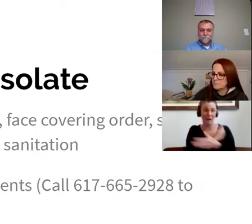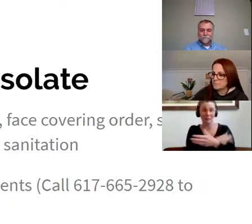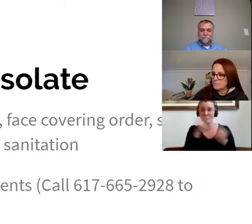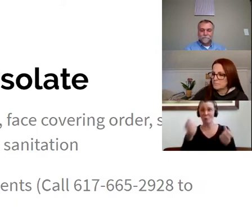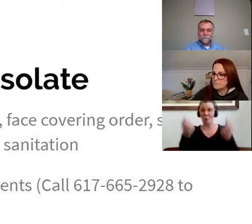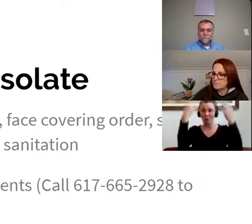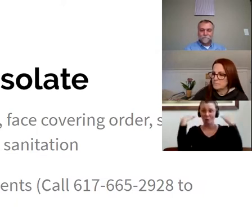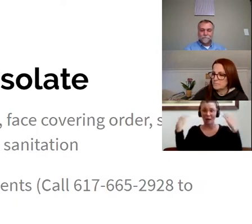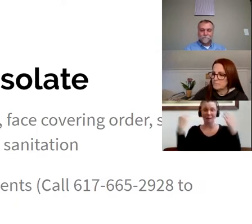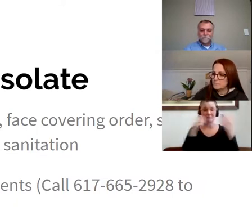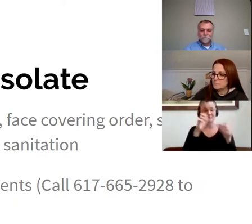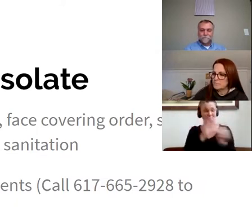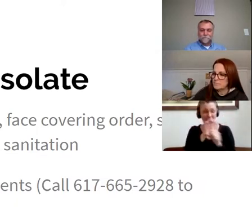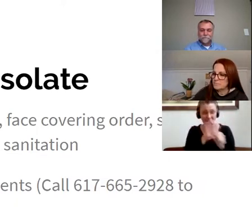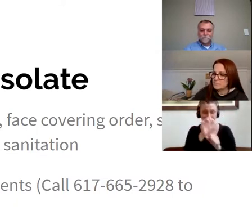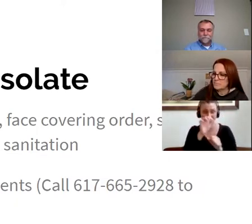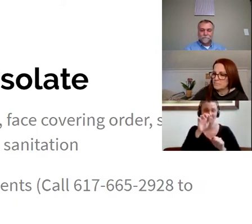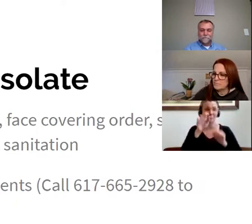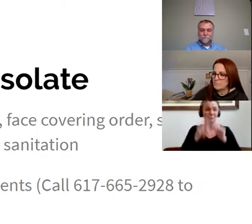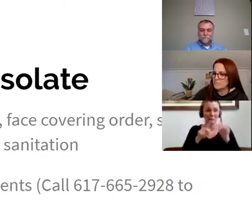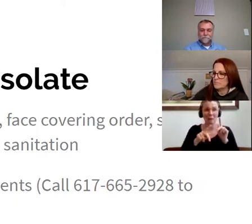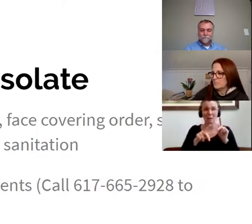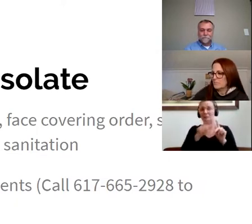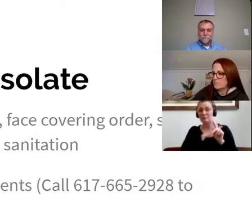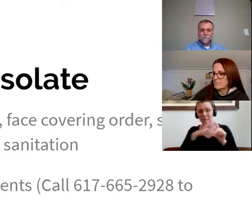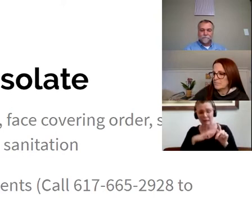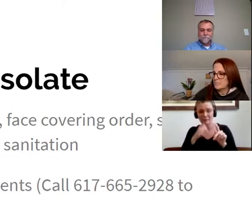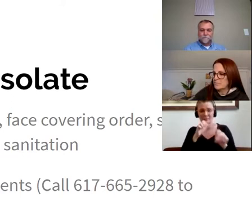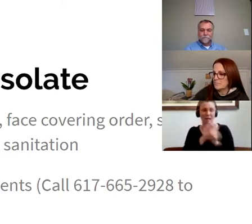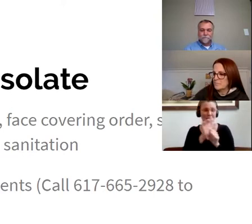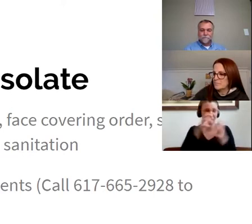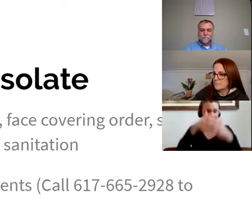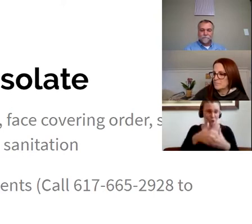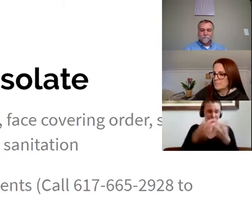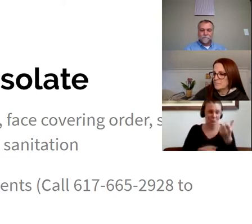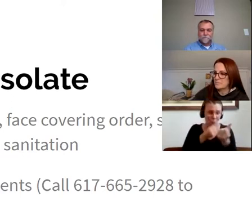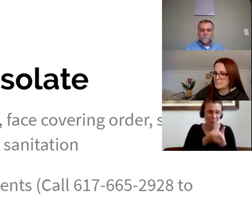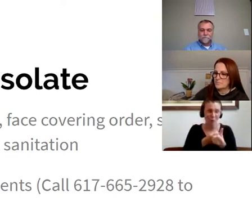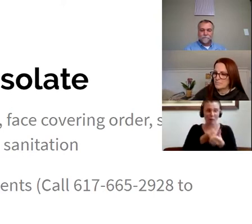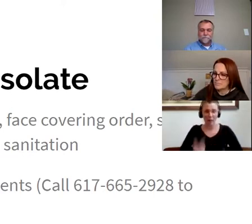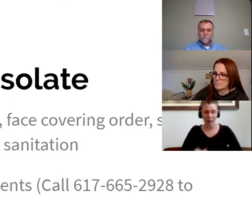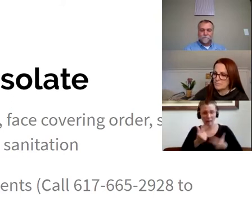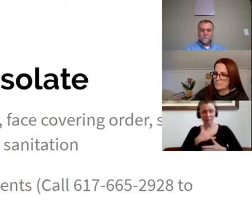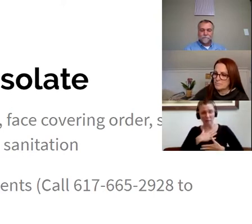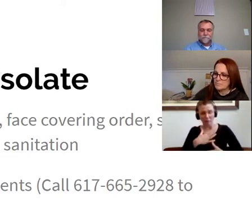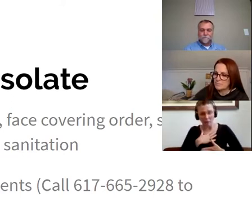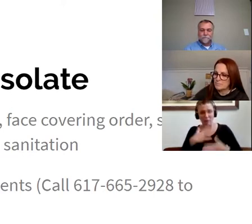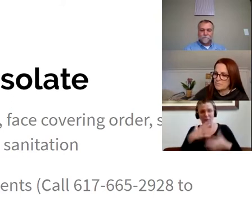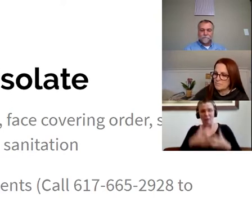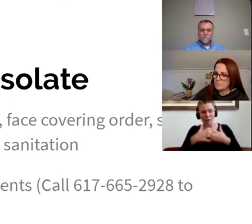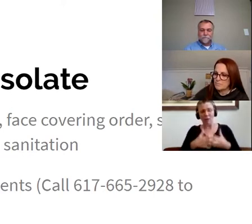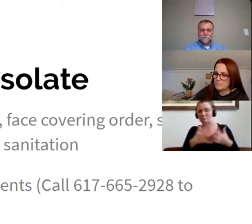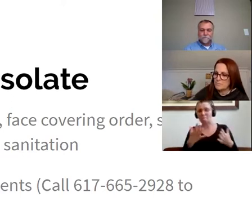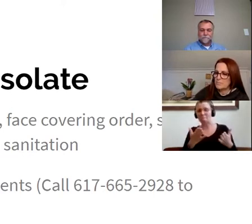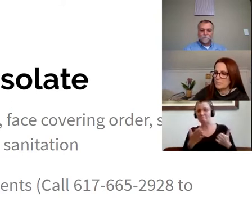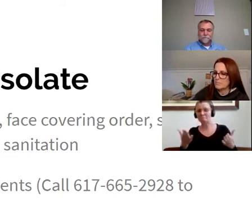who should receive a ventilator or ICU bed, would be made in the hallways and really the best hospital system in Europe, in